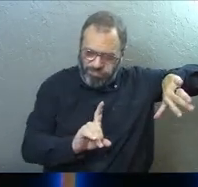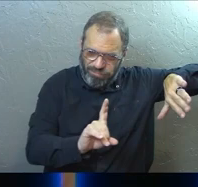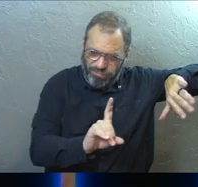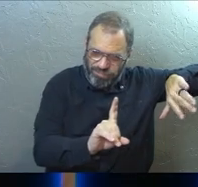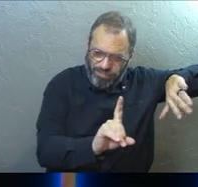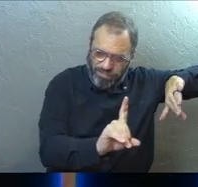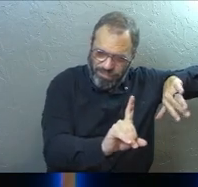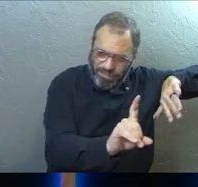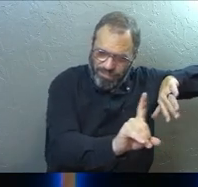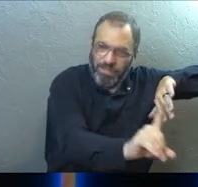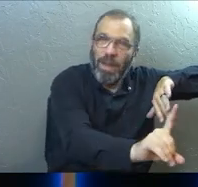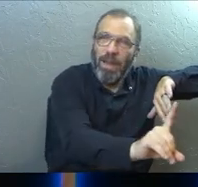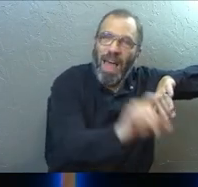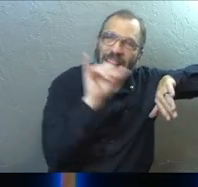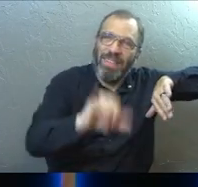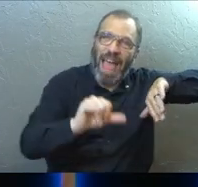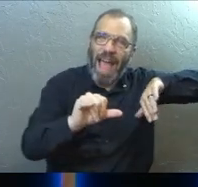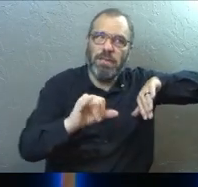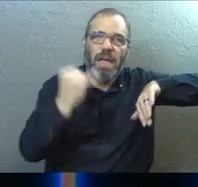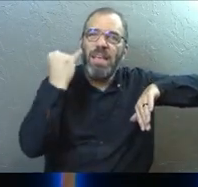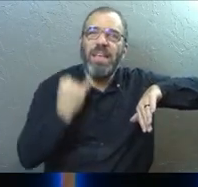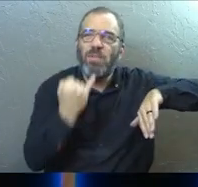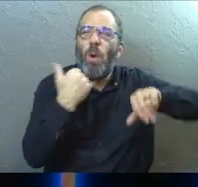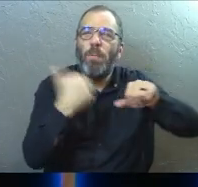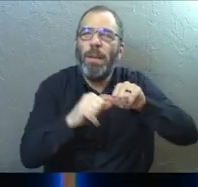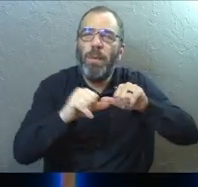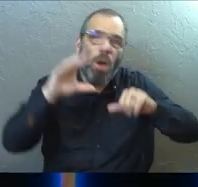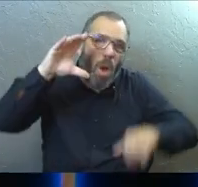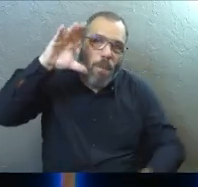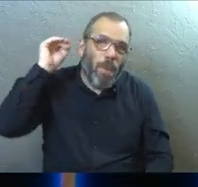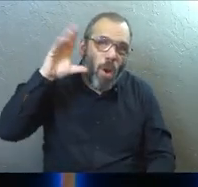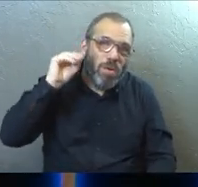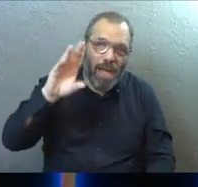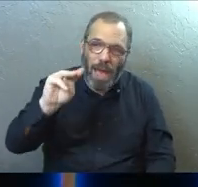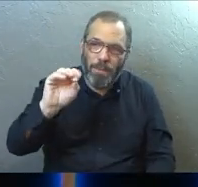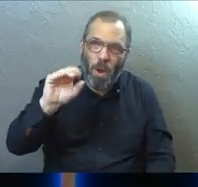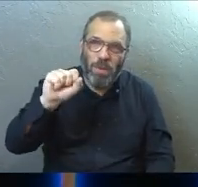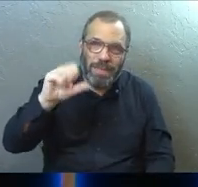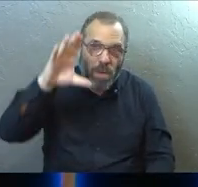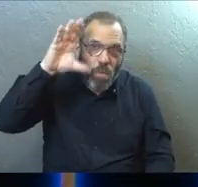and that's a picture of the children of Israel. Remember when Moses like Charlton Heston